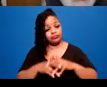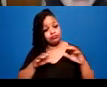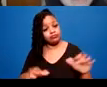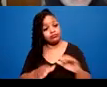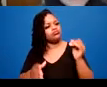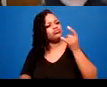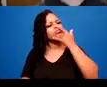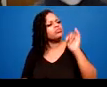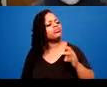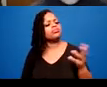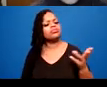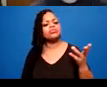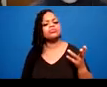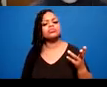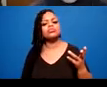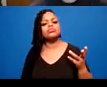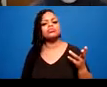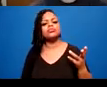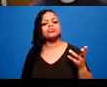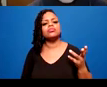giving people processing time,